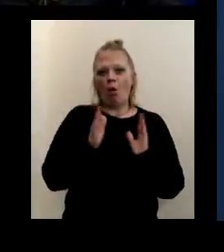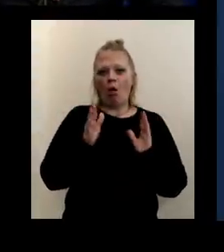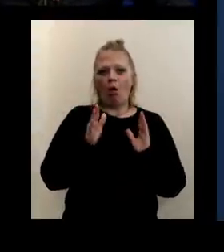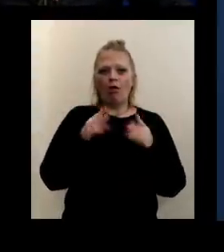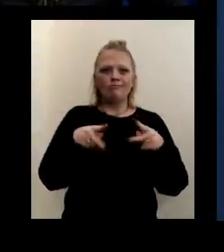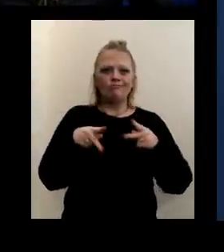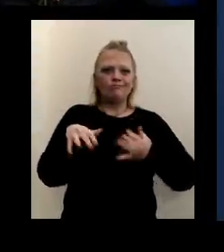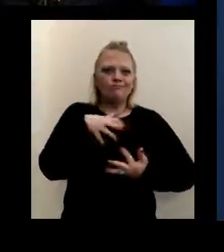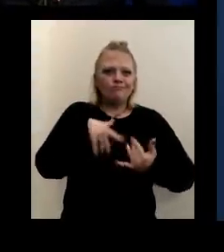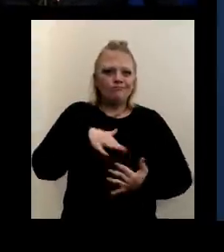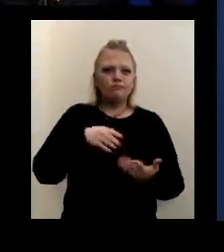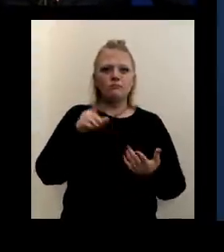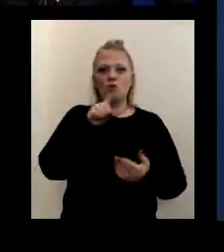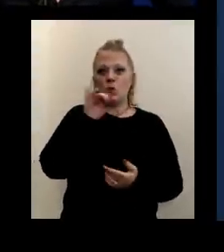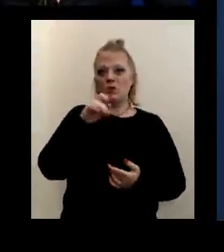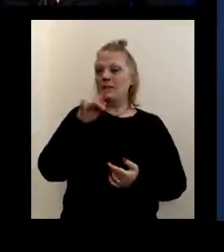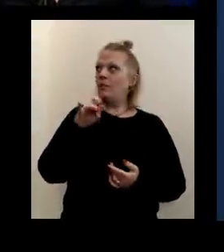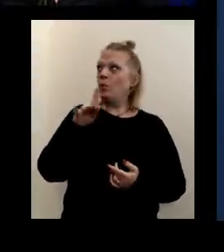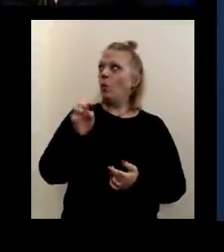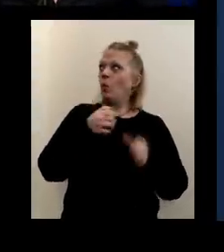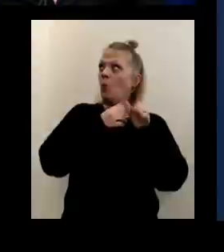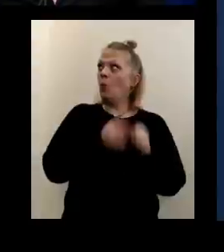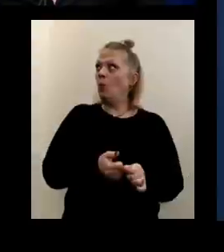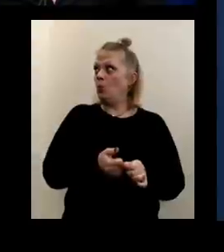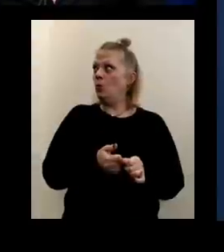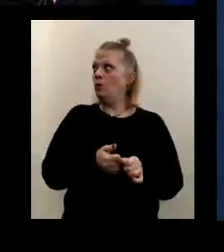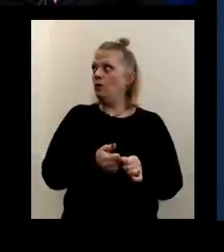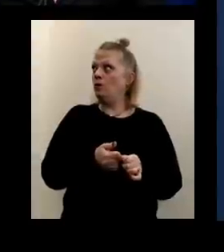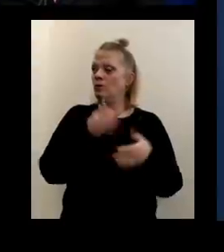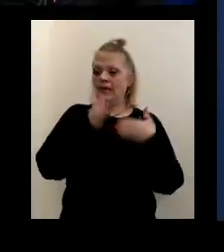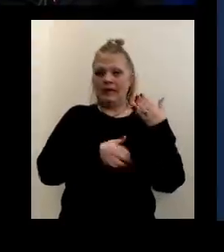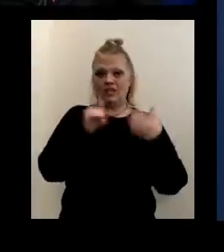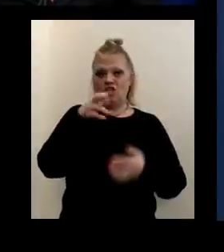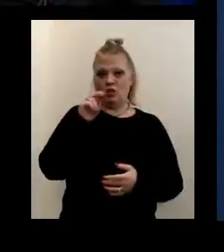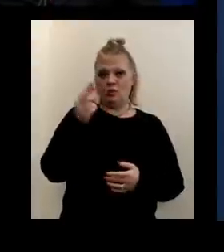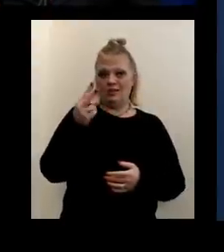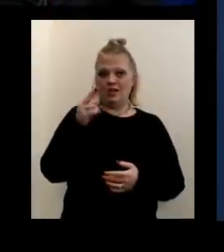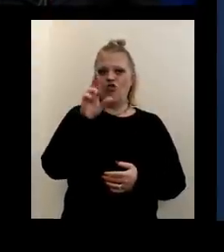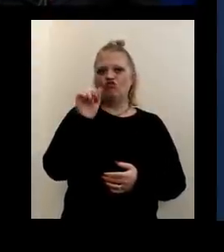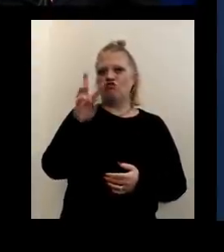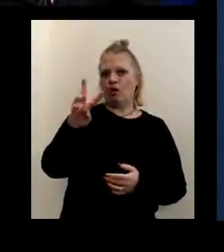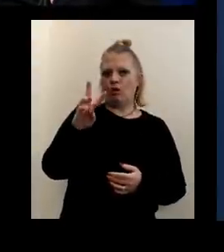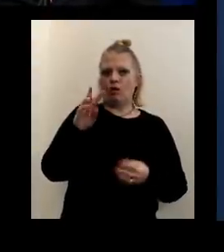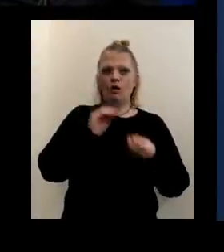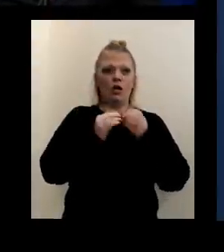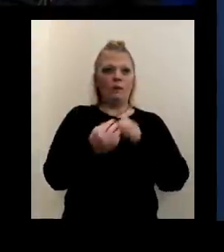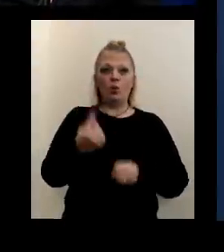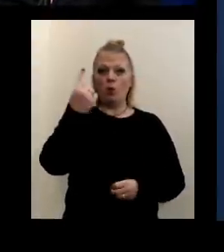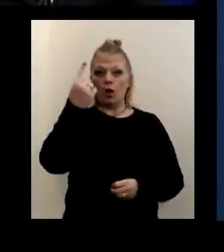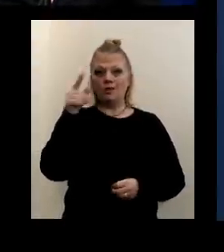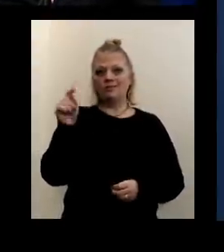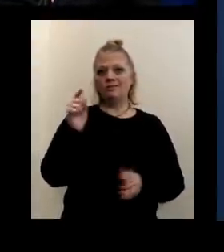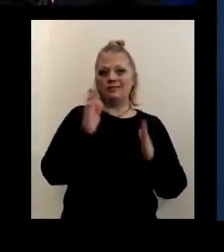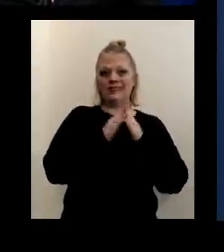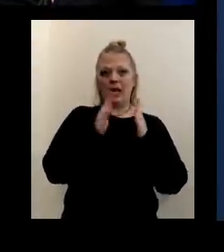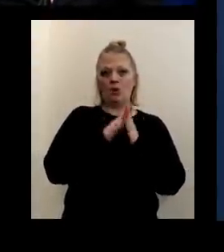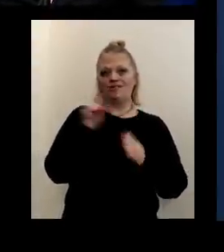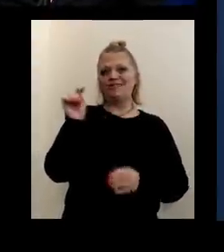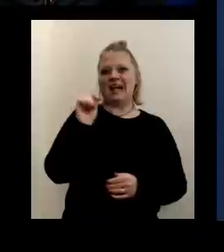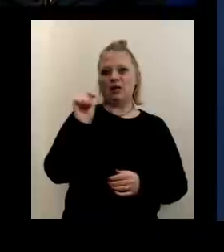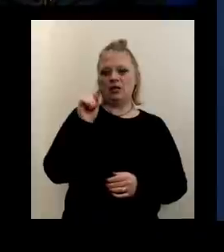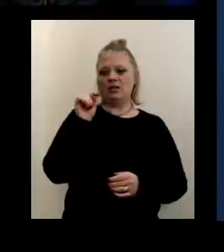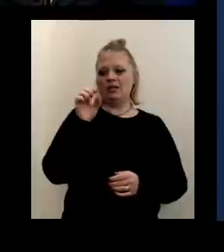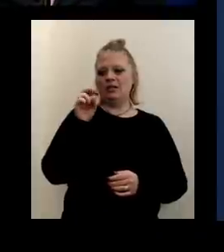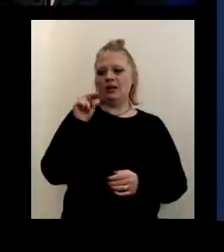The COVID cases by zip code for the week ending January 2nd. These are raw numbers. The number one zip code was the town of Tonawanda